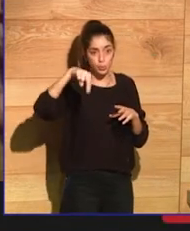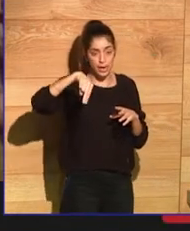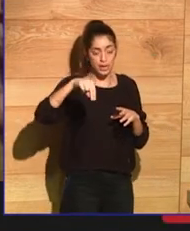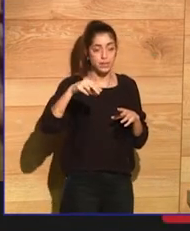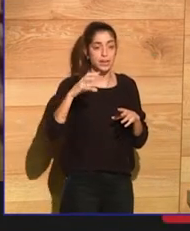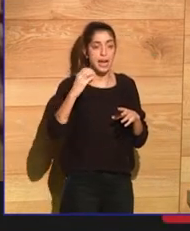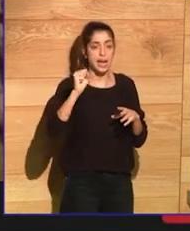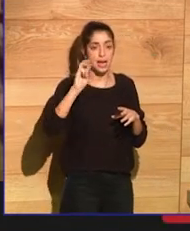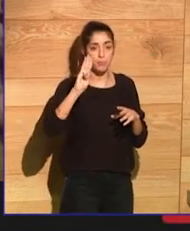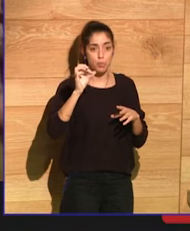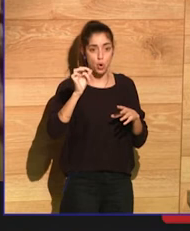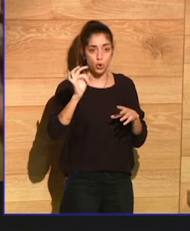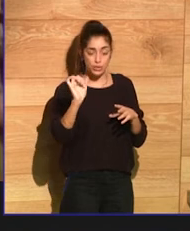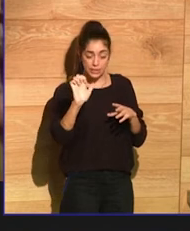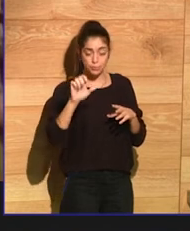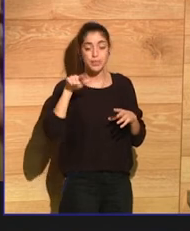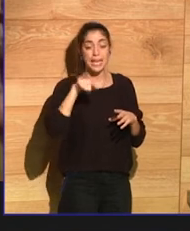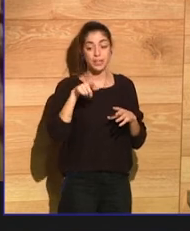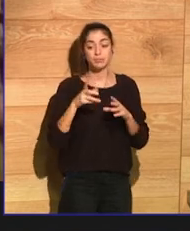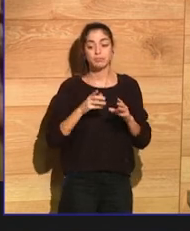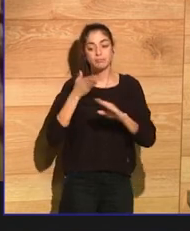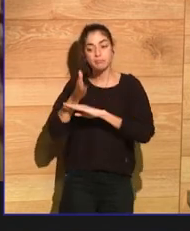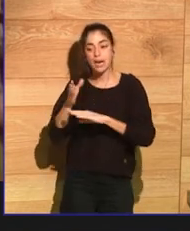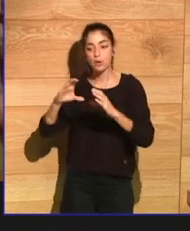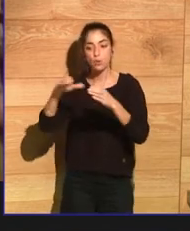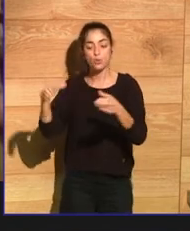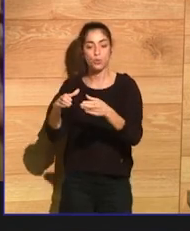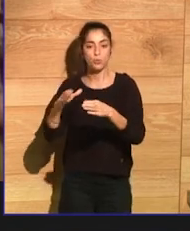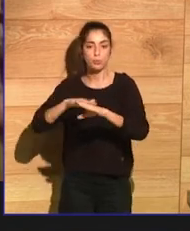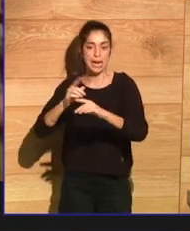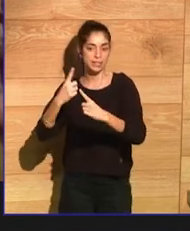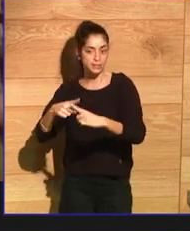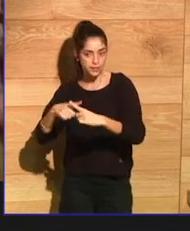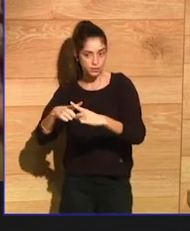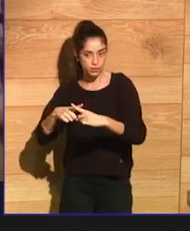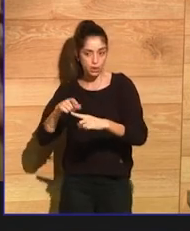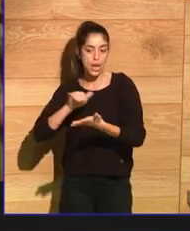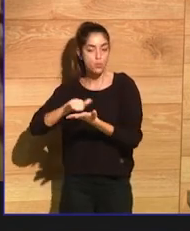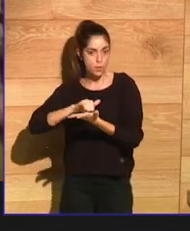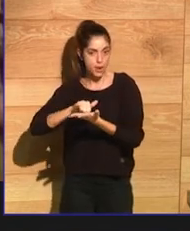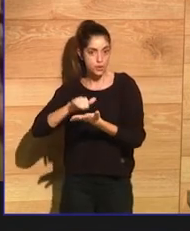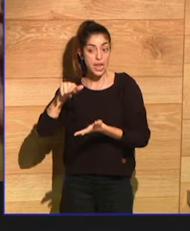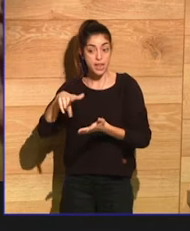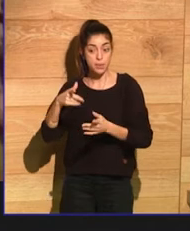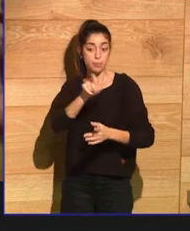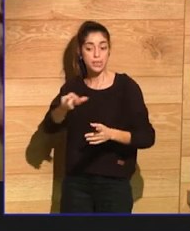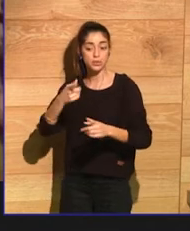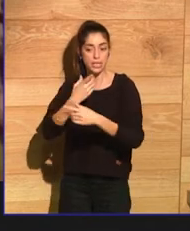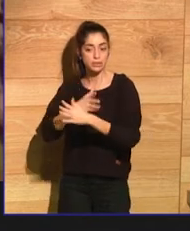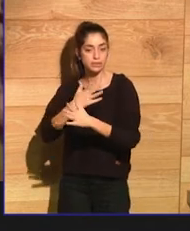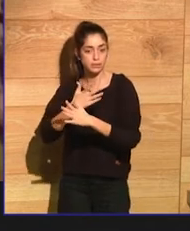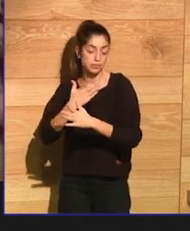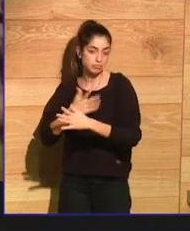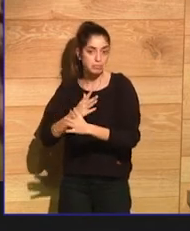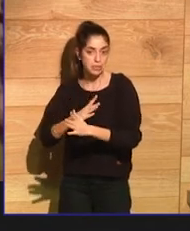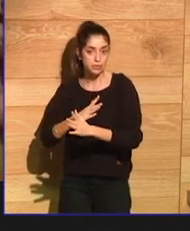people recognized that Truman Capote was having sex, they started to perform as if they were porn stars. And